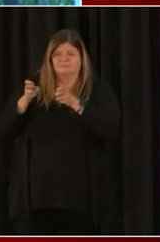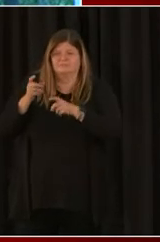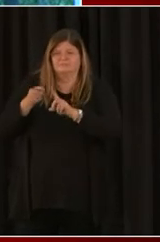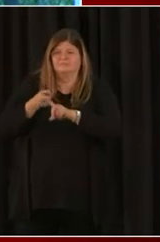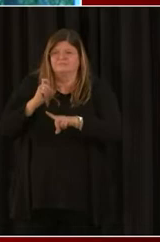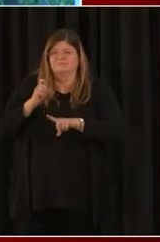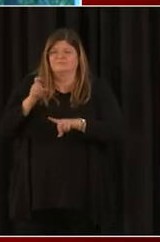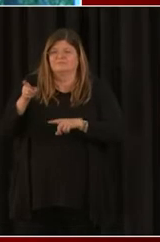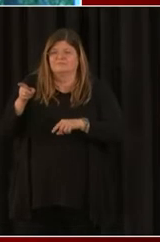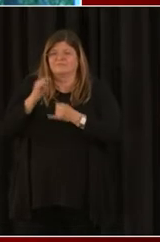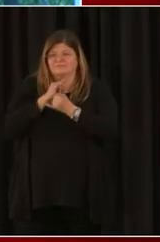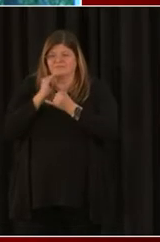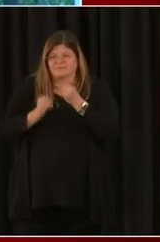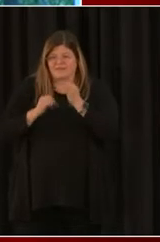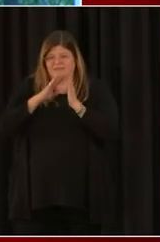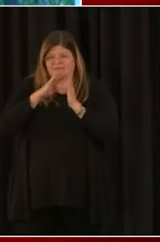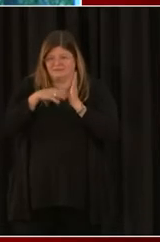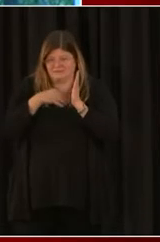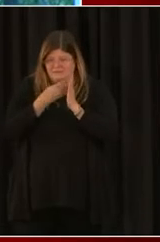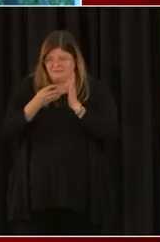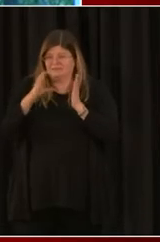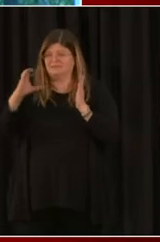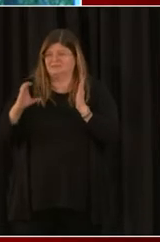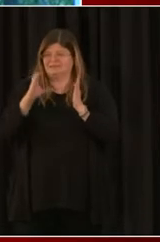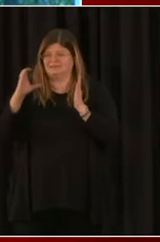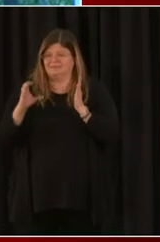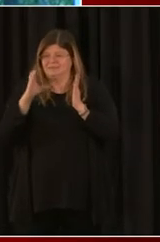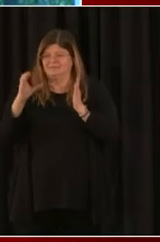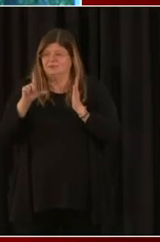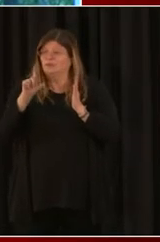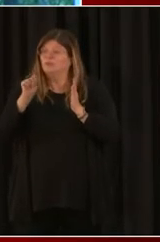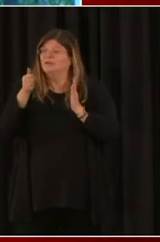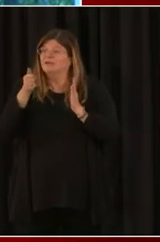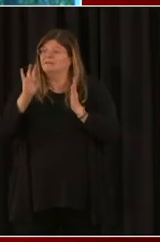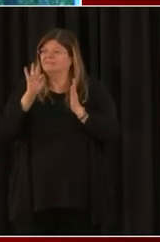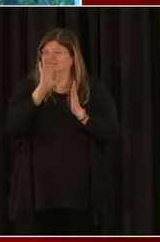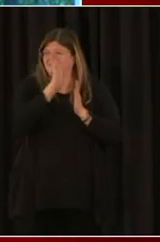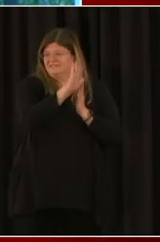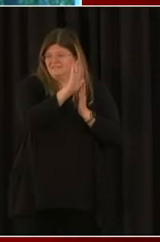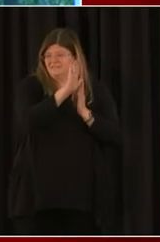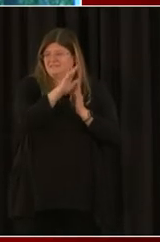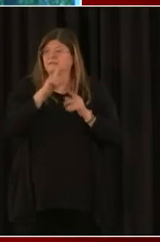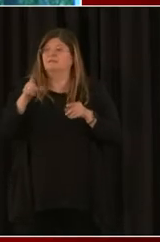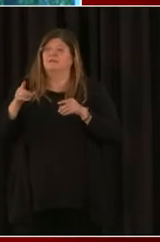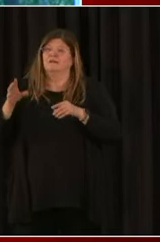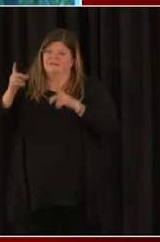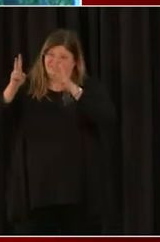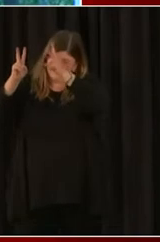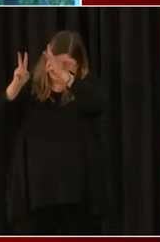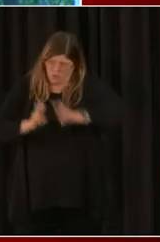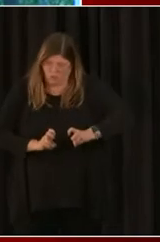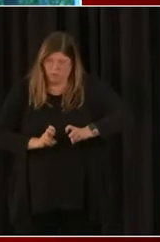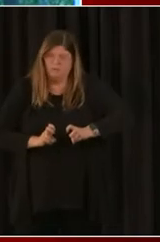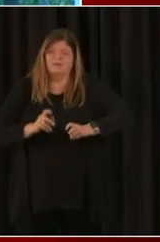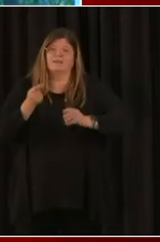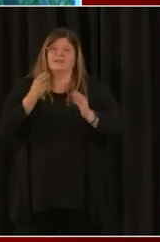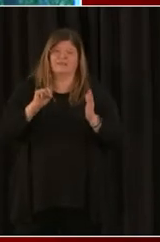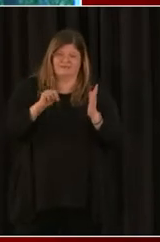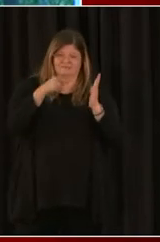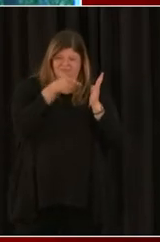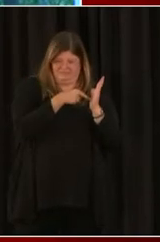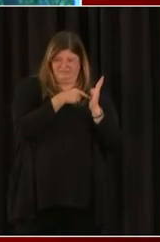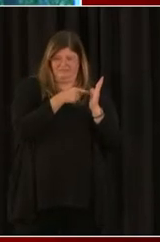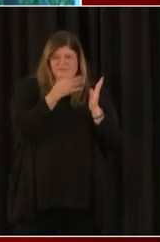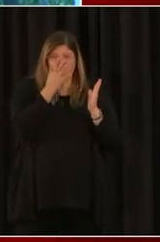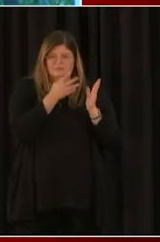C, okay, for 2019 so that you'll be able to submit that when you go